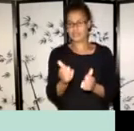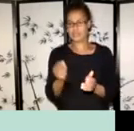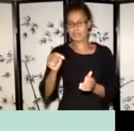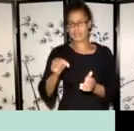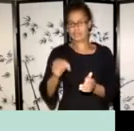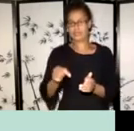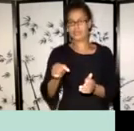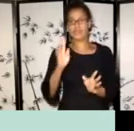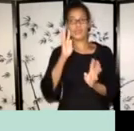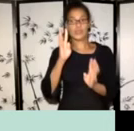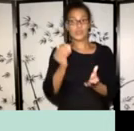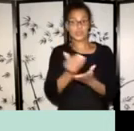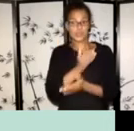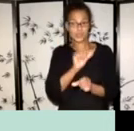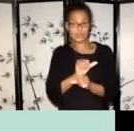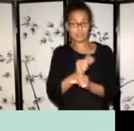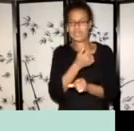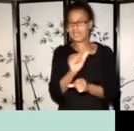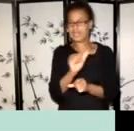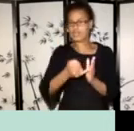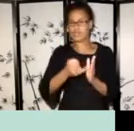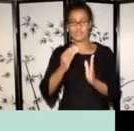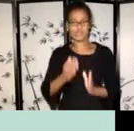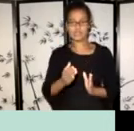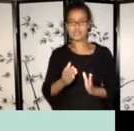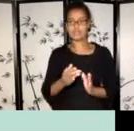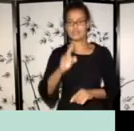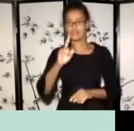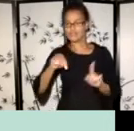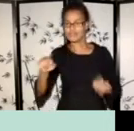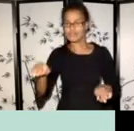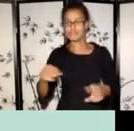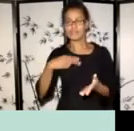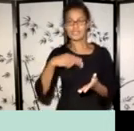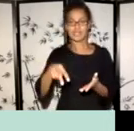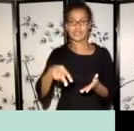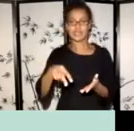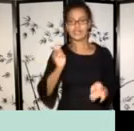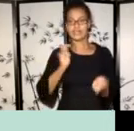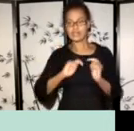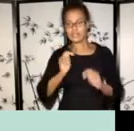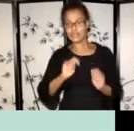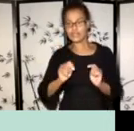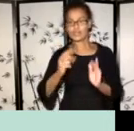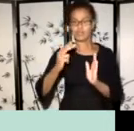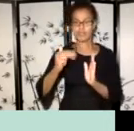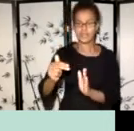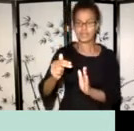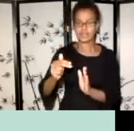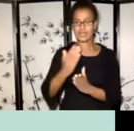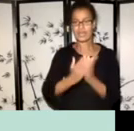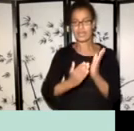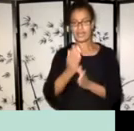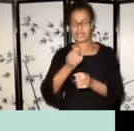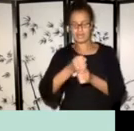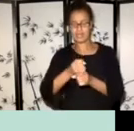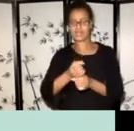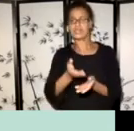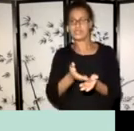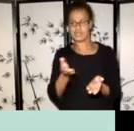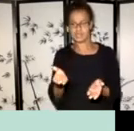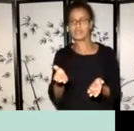dance, theater, painting, um, craft, any, any artistic discipline. Um,